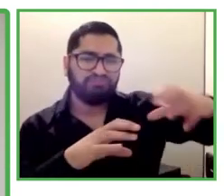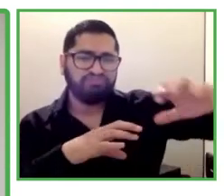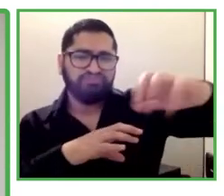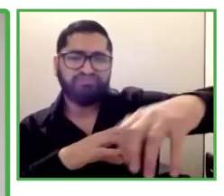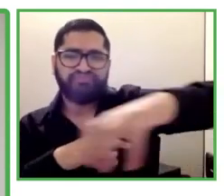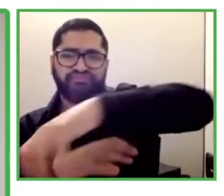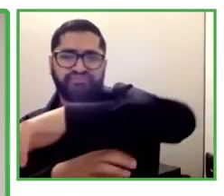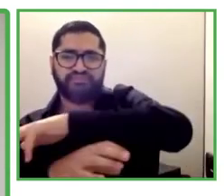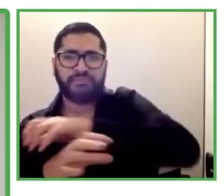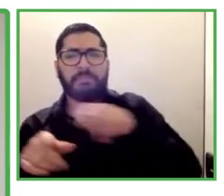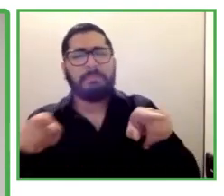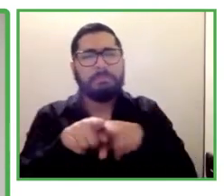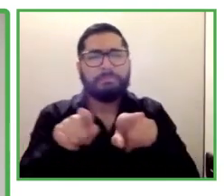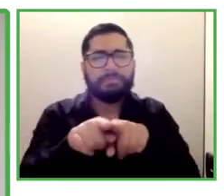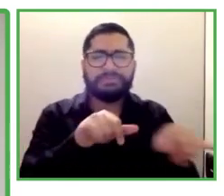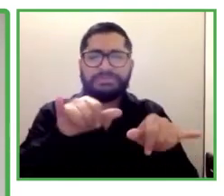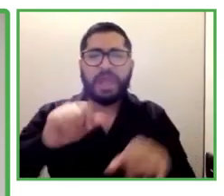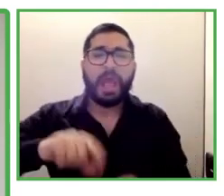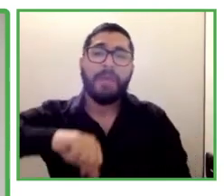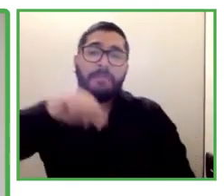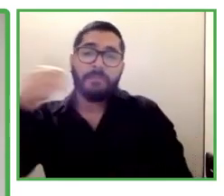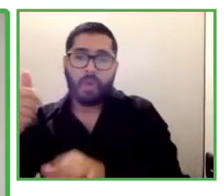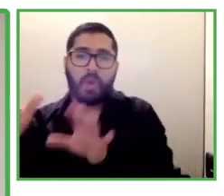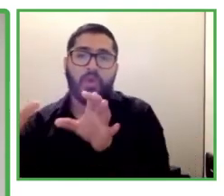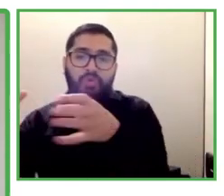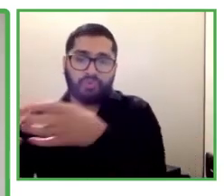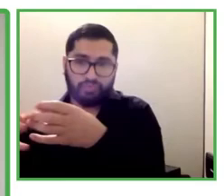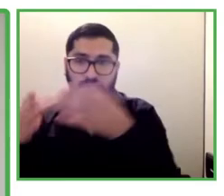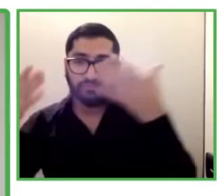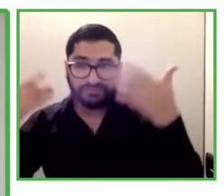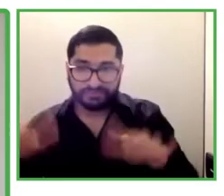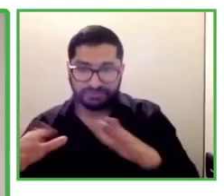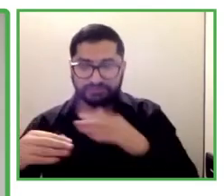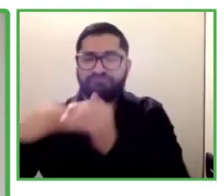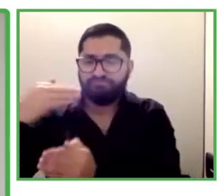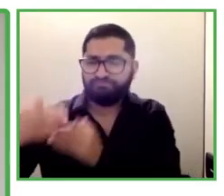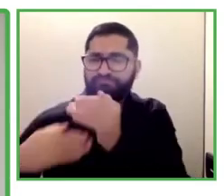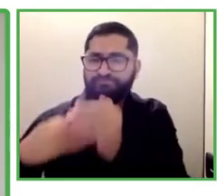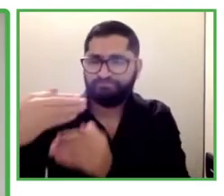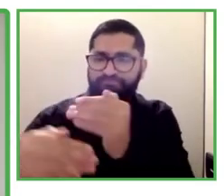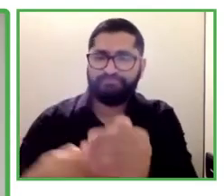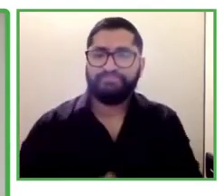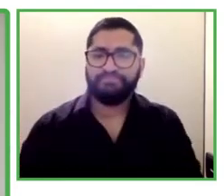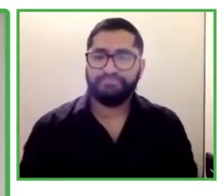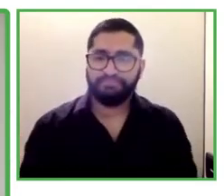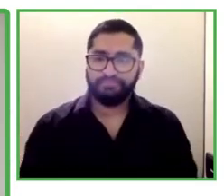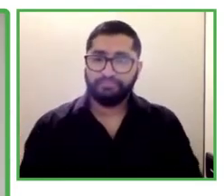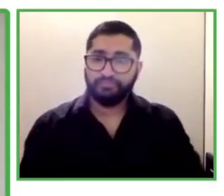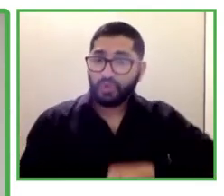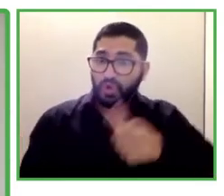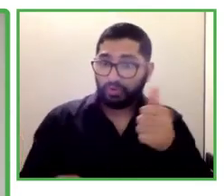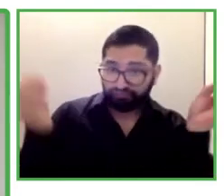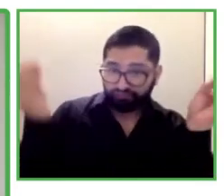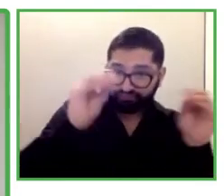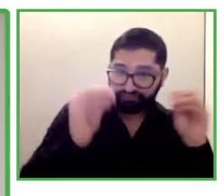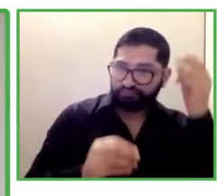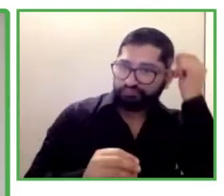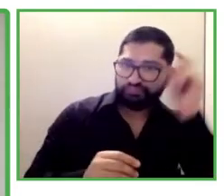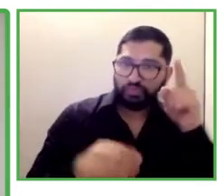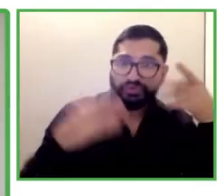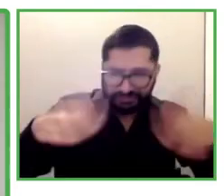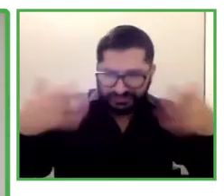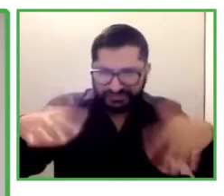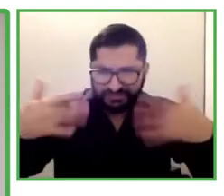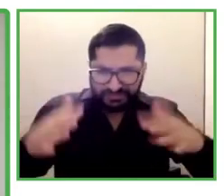incredible support of Esol Foundation, Zero Project, Fundation Descoubremé, and many other partners all over the